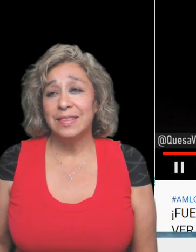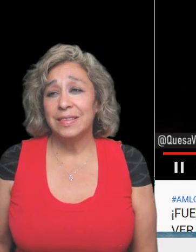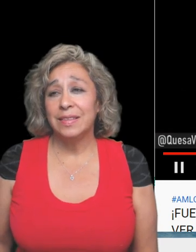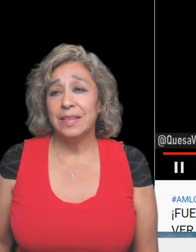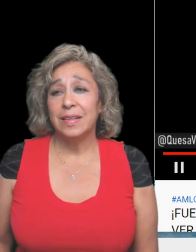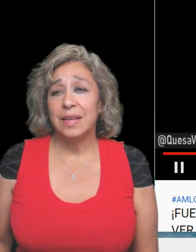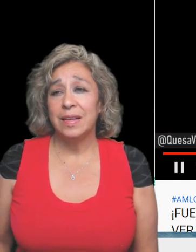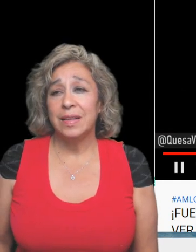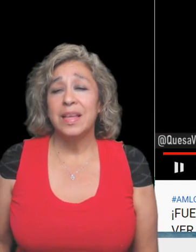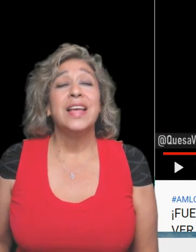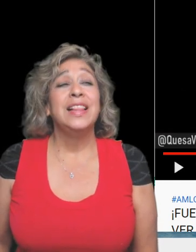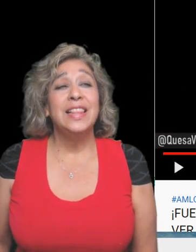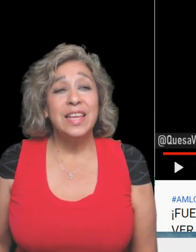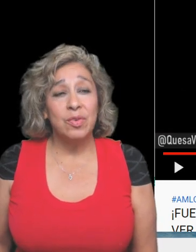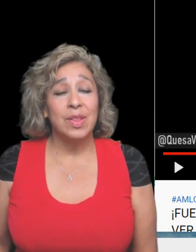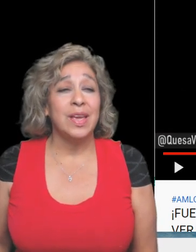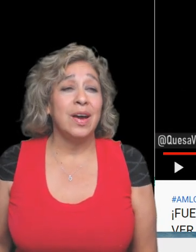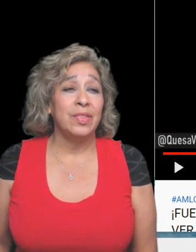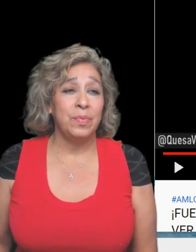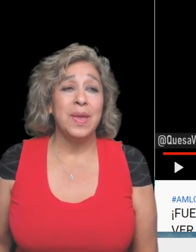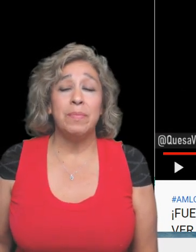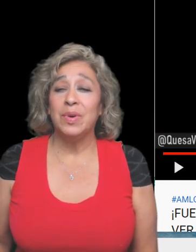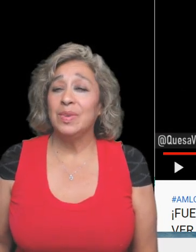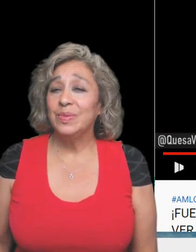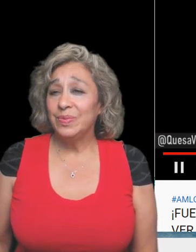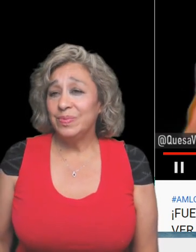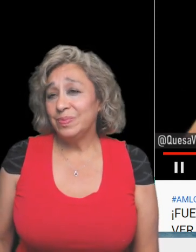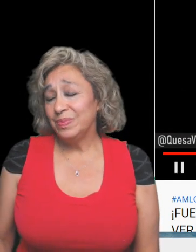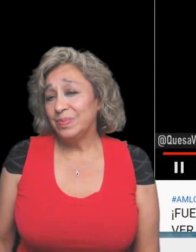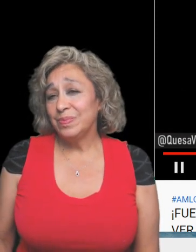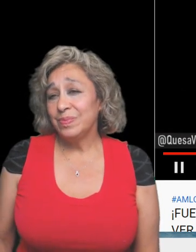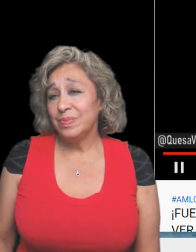literally on the people